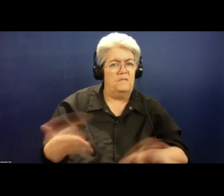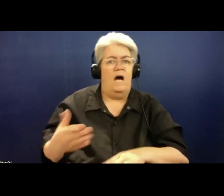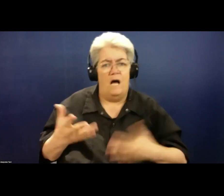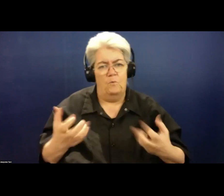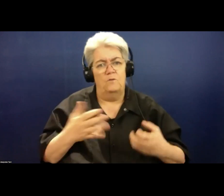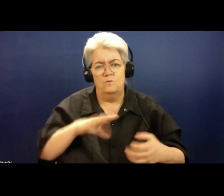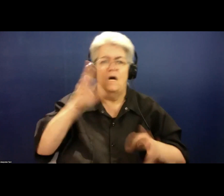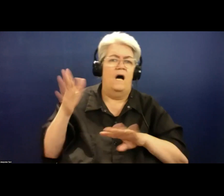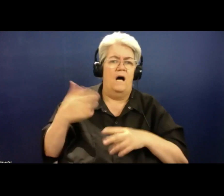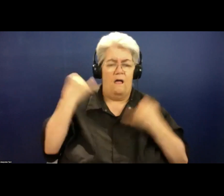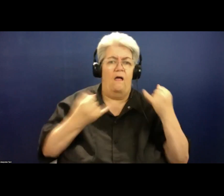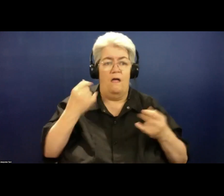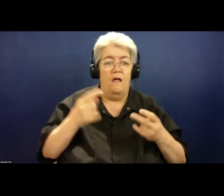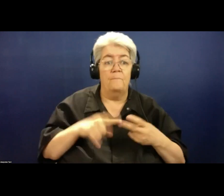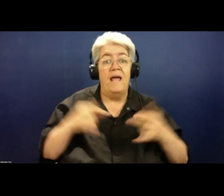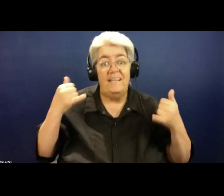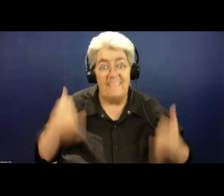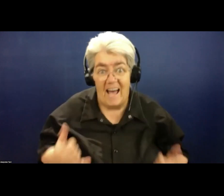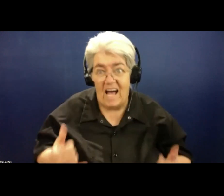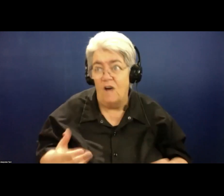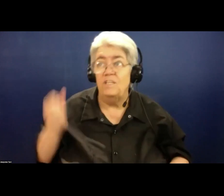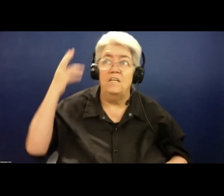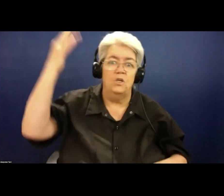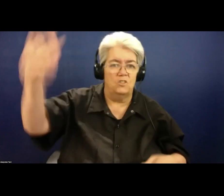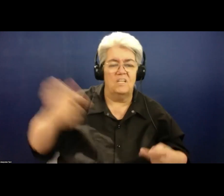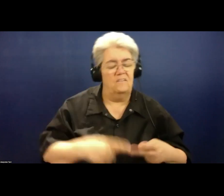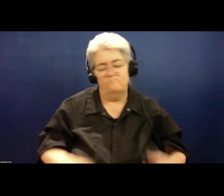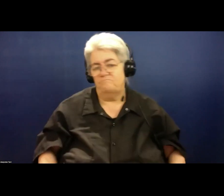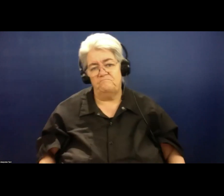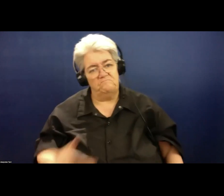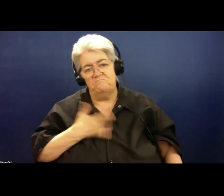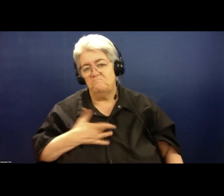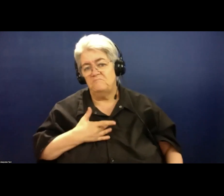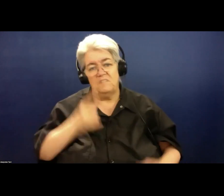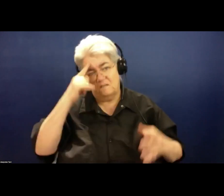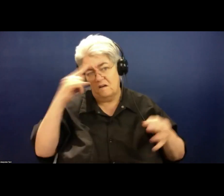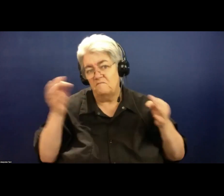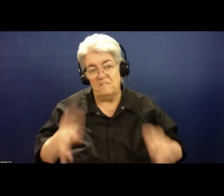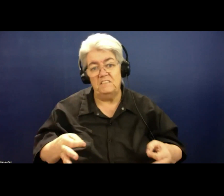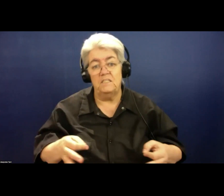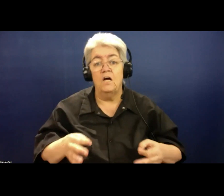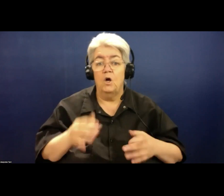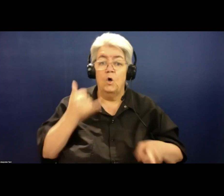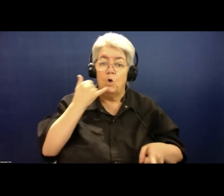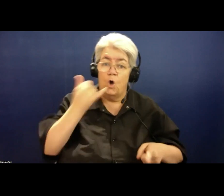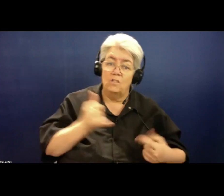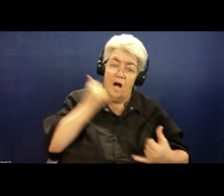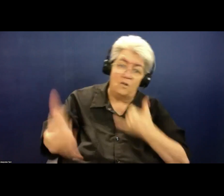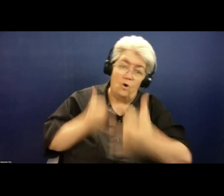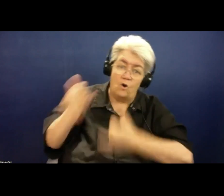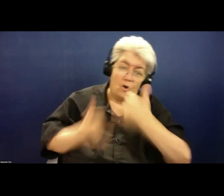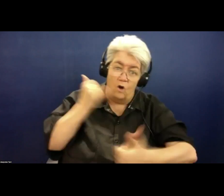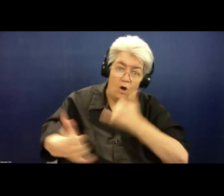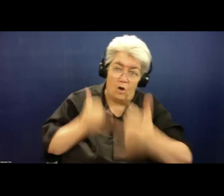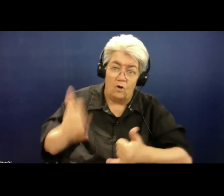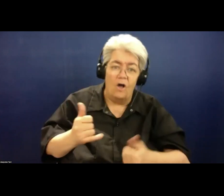calls? Now, many years later, I'm convinced that an increase in calls is a good thing. Because